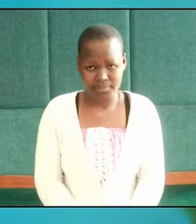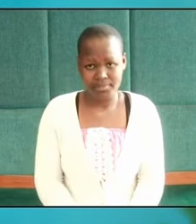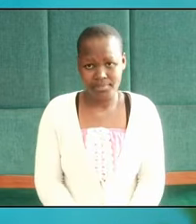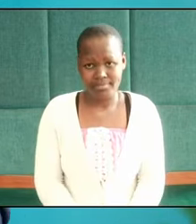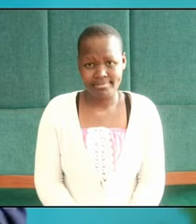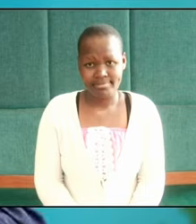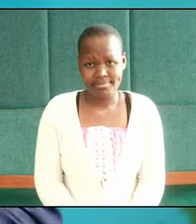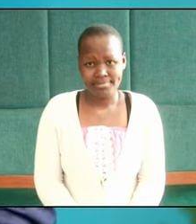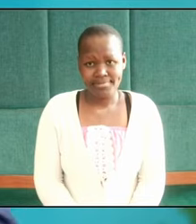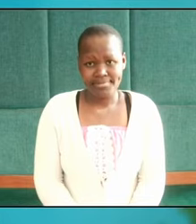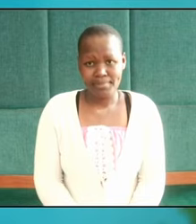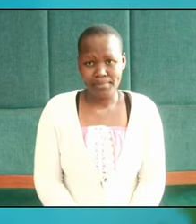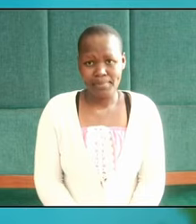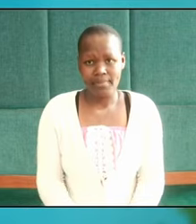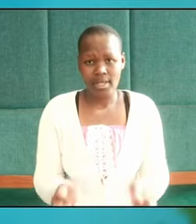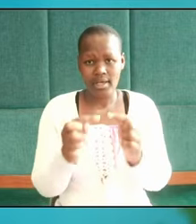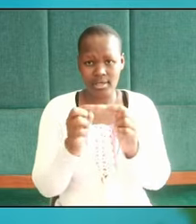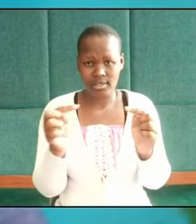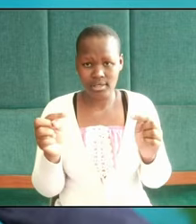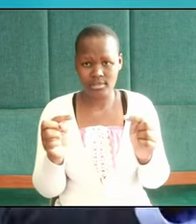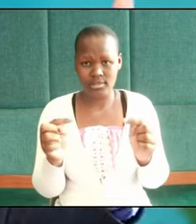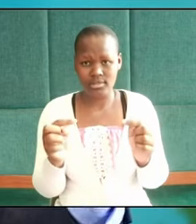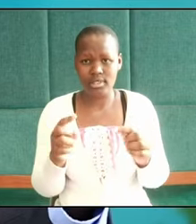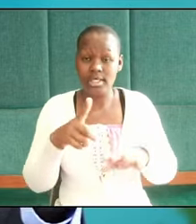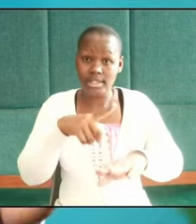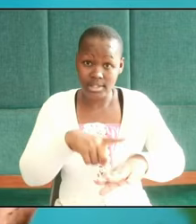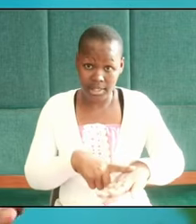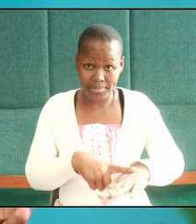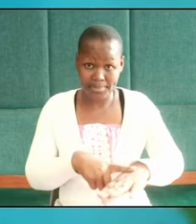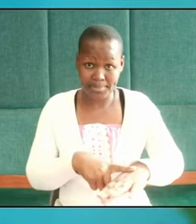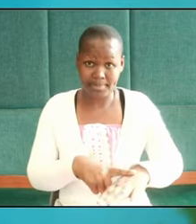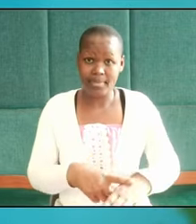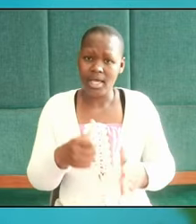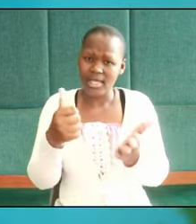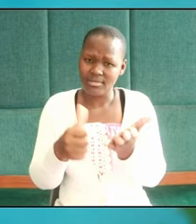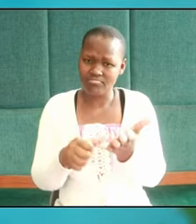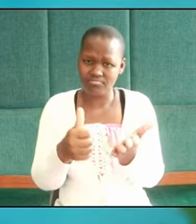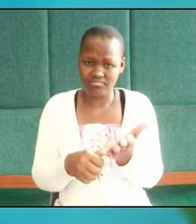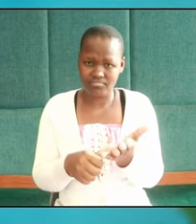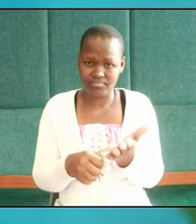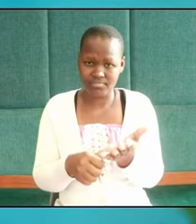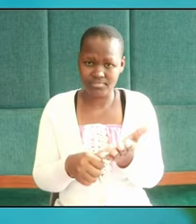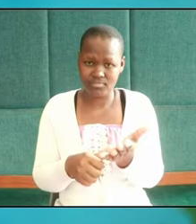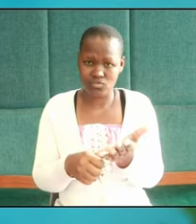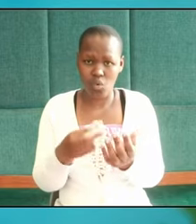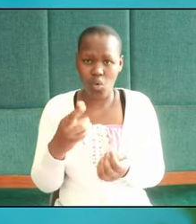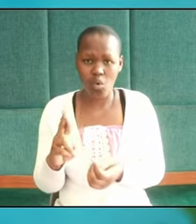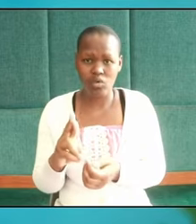crisis are defined as time of intense difficulty or danger